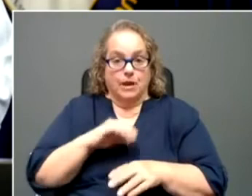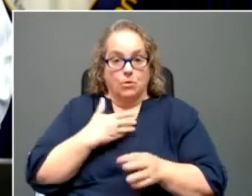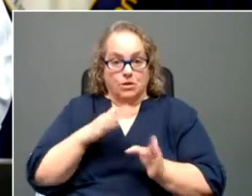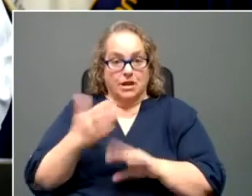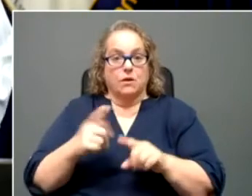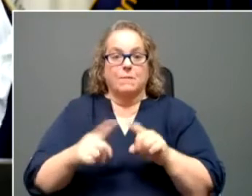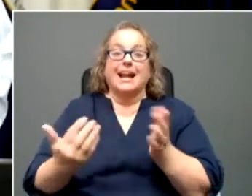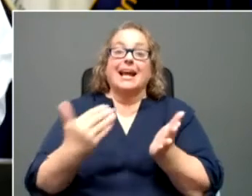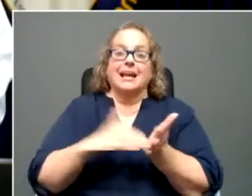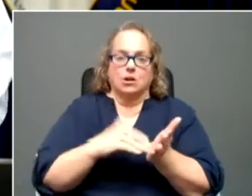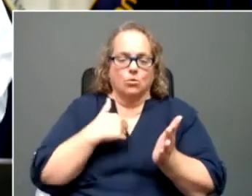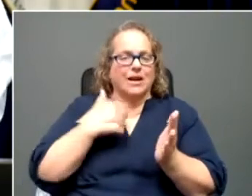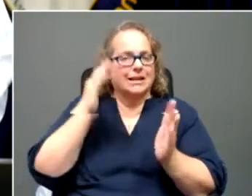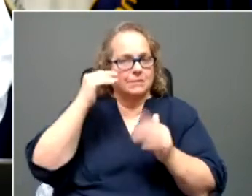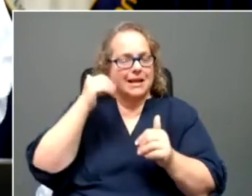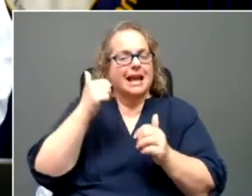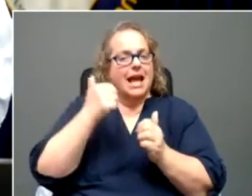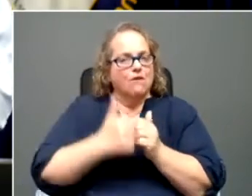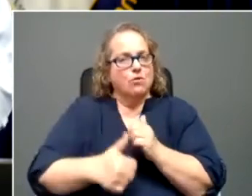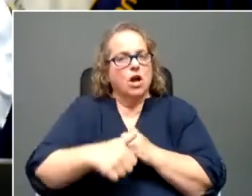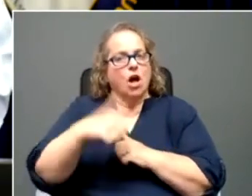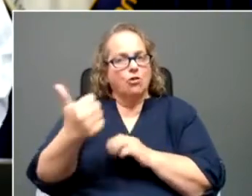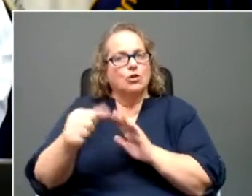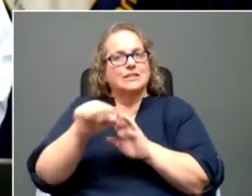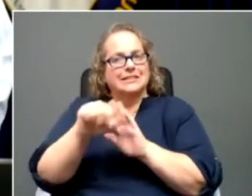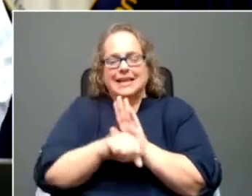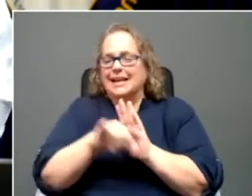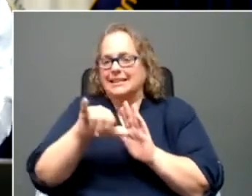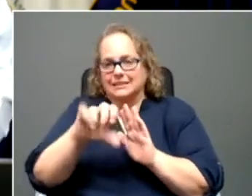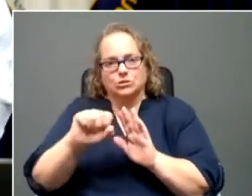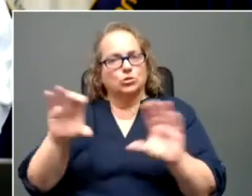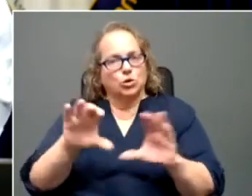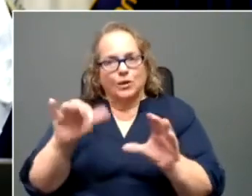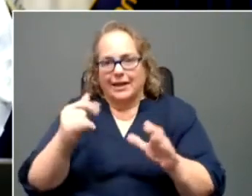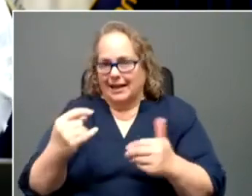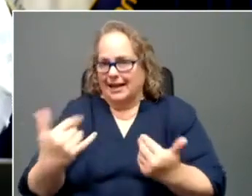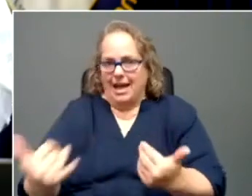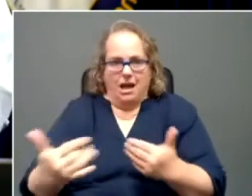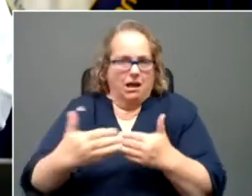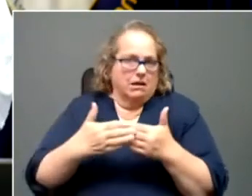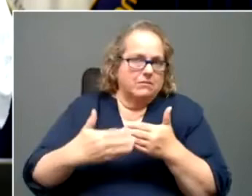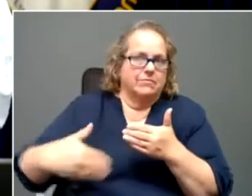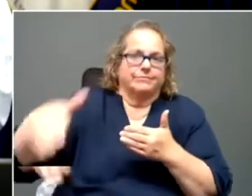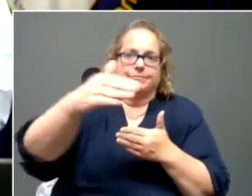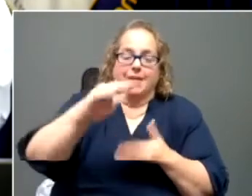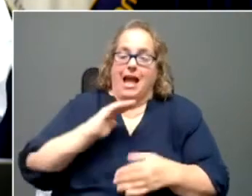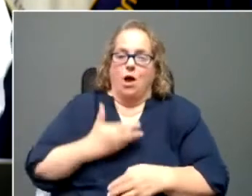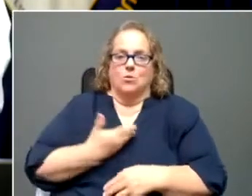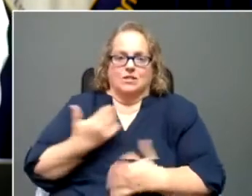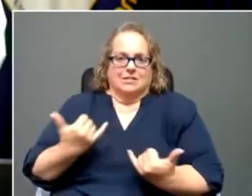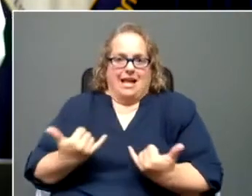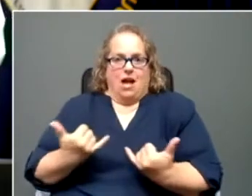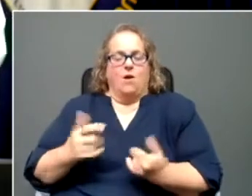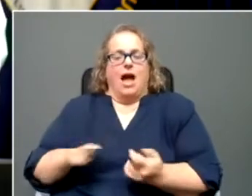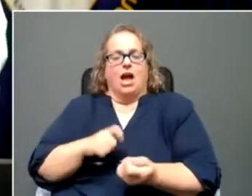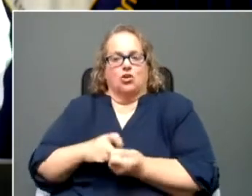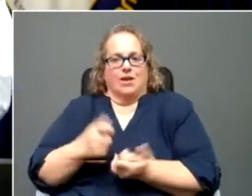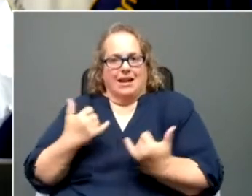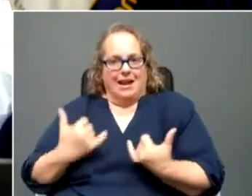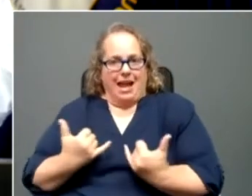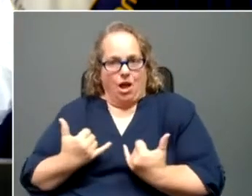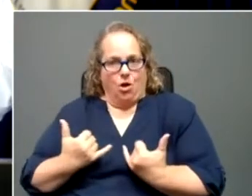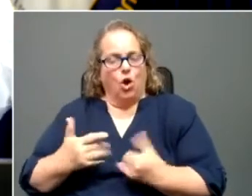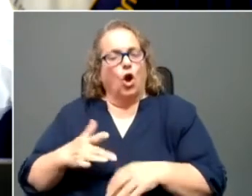expect every other state to be doing this moving forward. Uh, ours is just accurate and comprehensive a lot